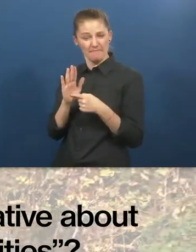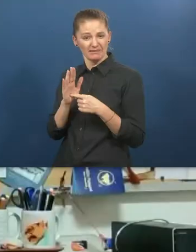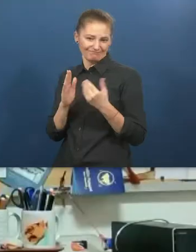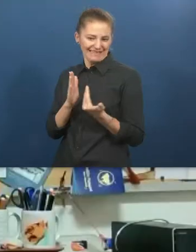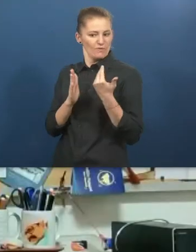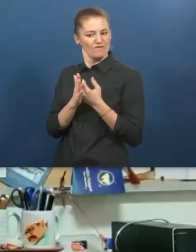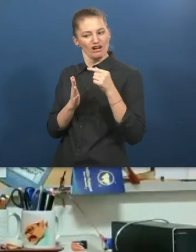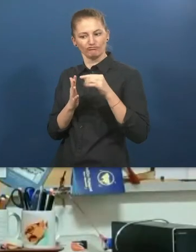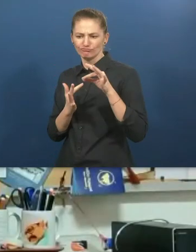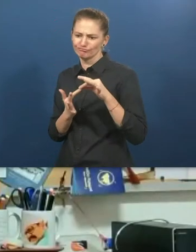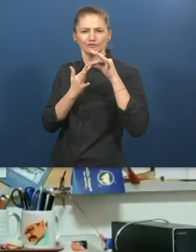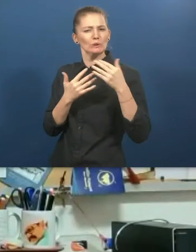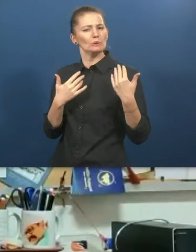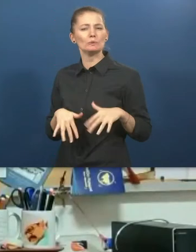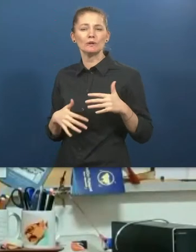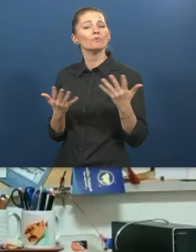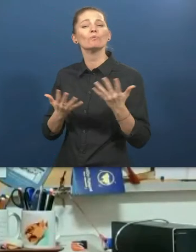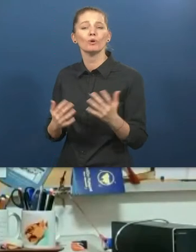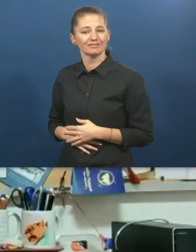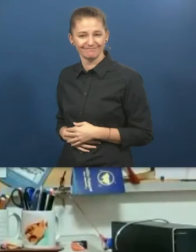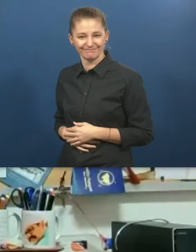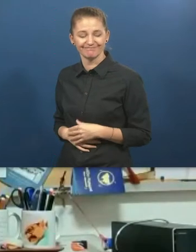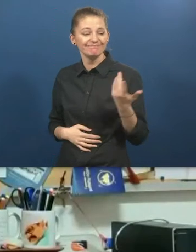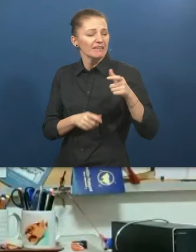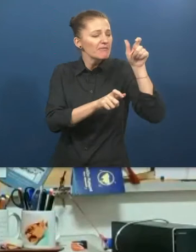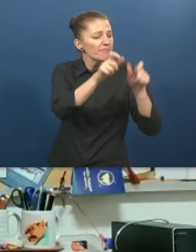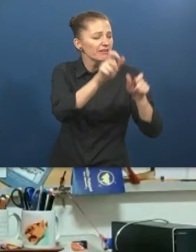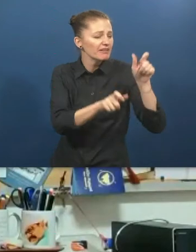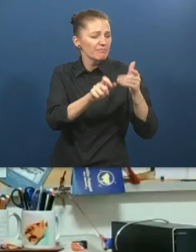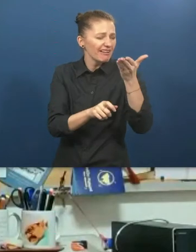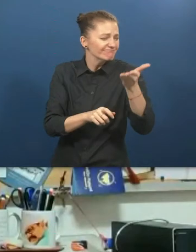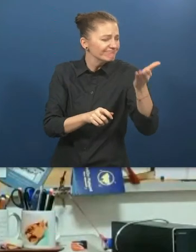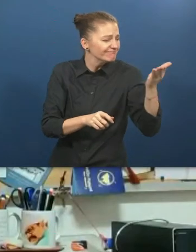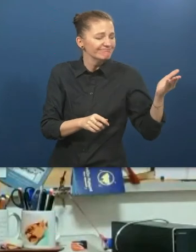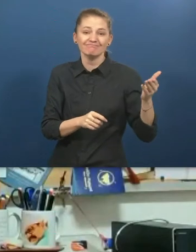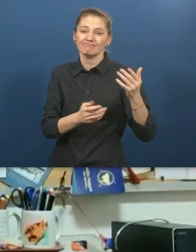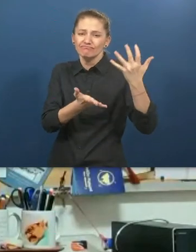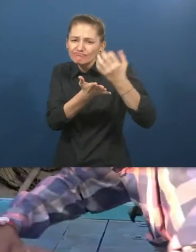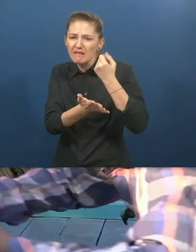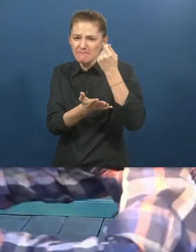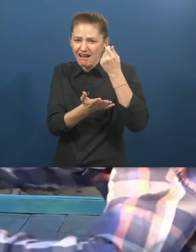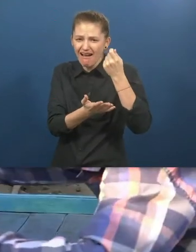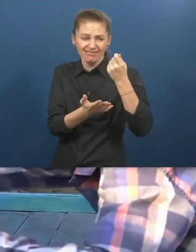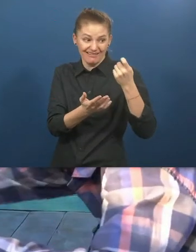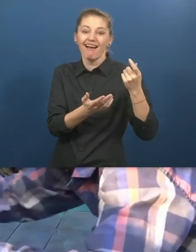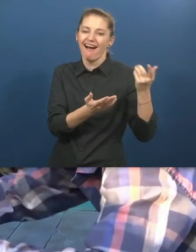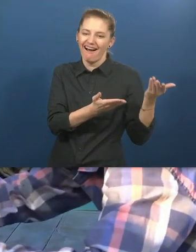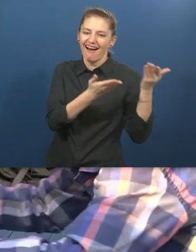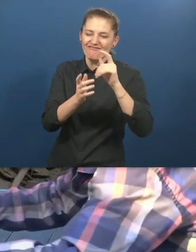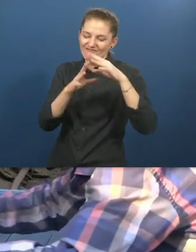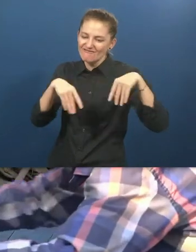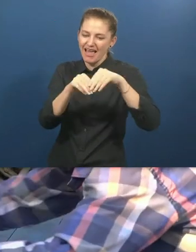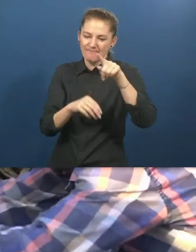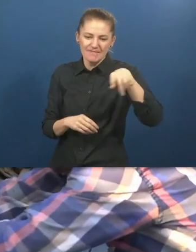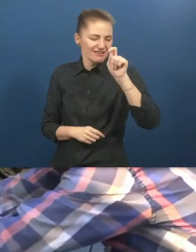The most unique aspect of our innovation is that in our world, every person who